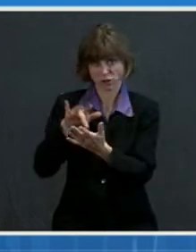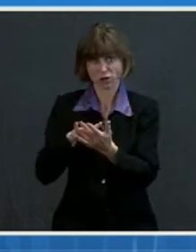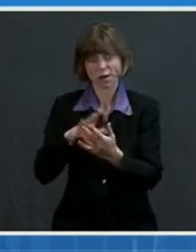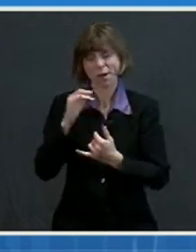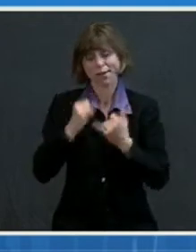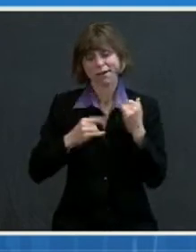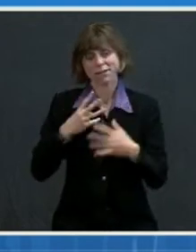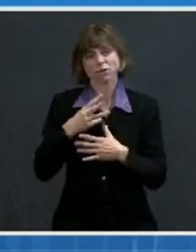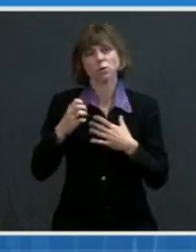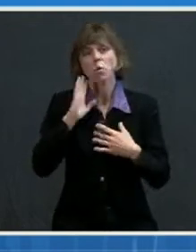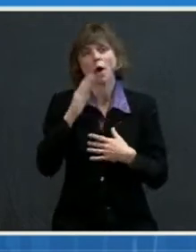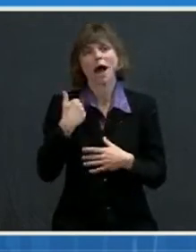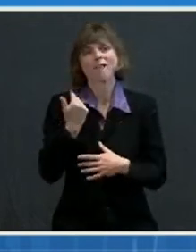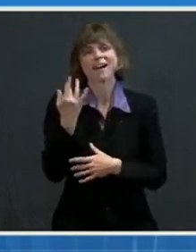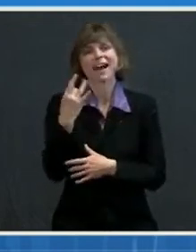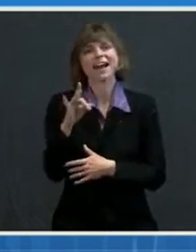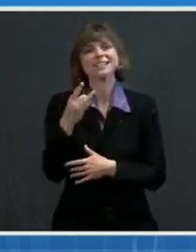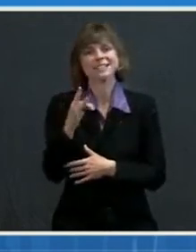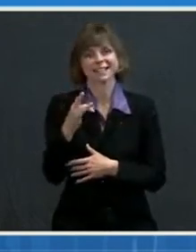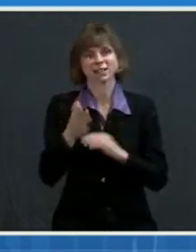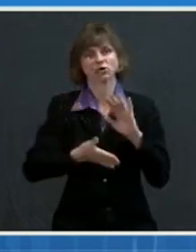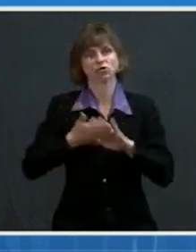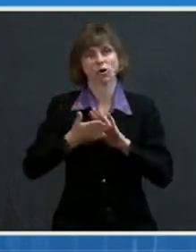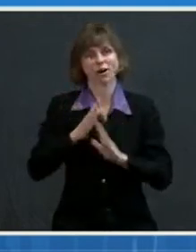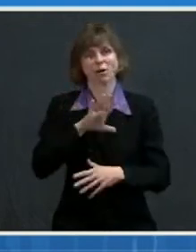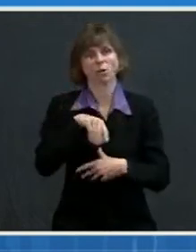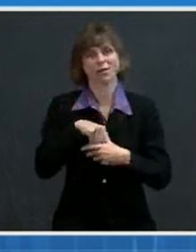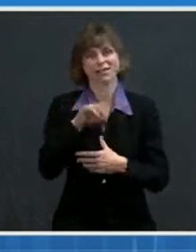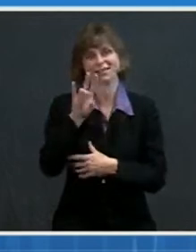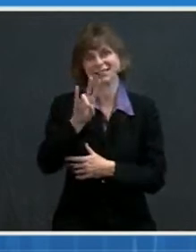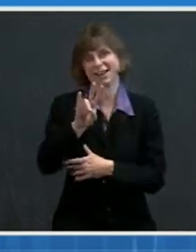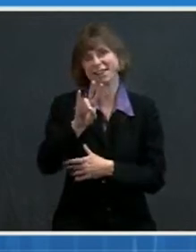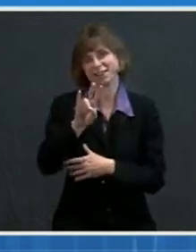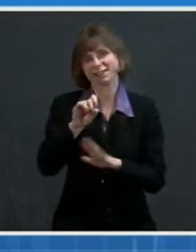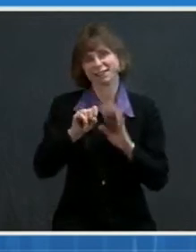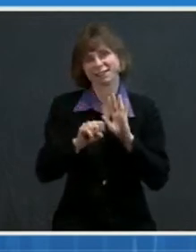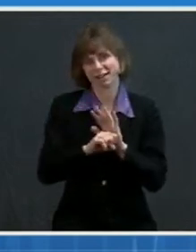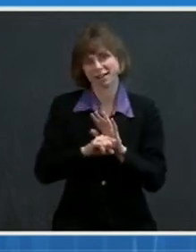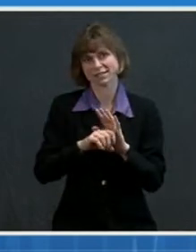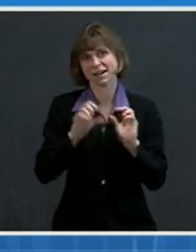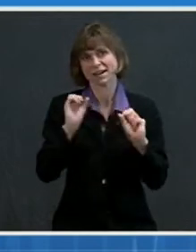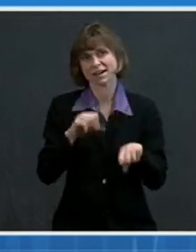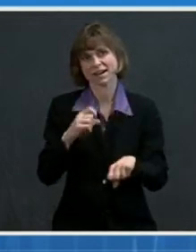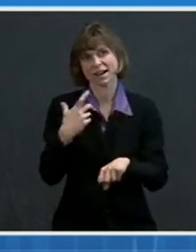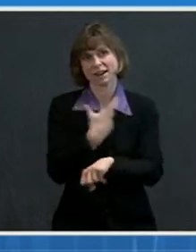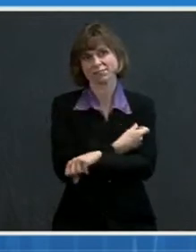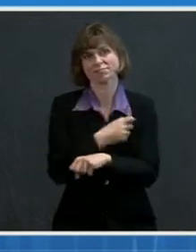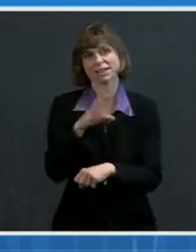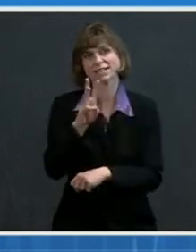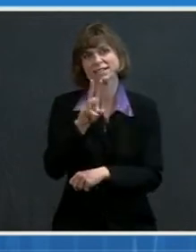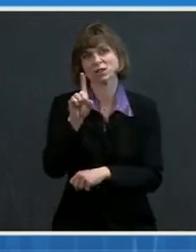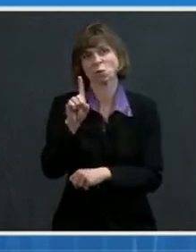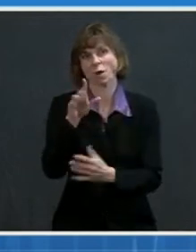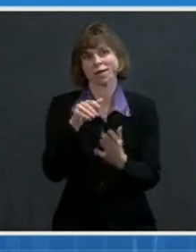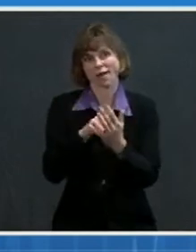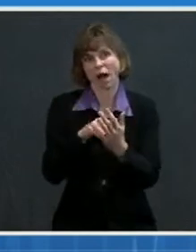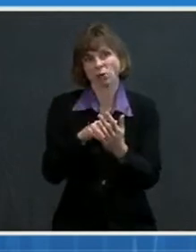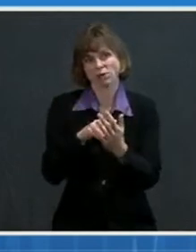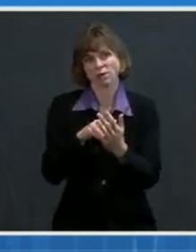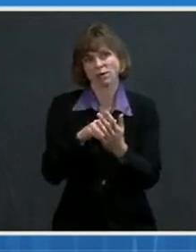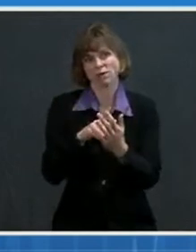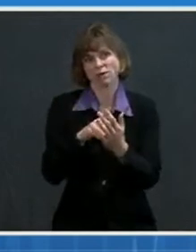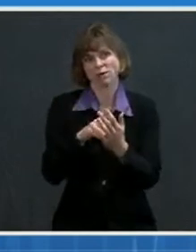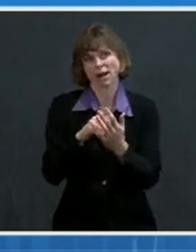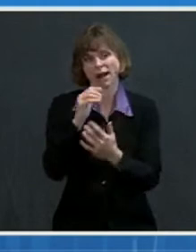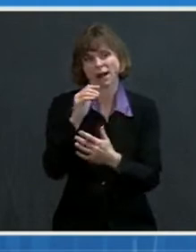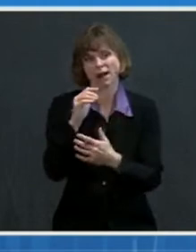we'll have 18 of those sites running across seven states, with the ability to administer 61,000 total shots per week. And each of